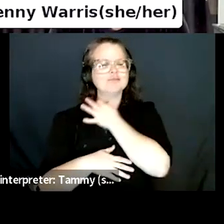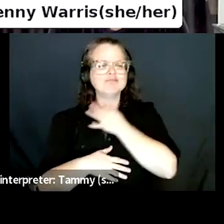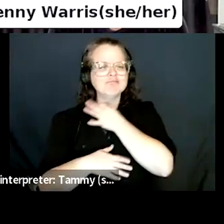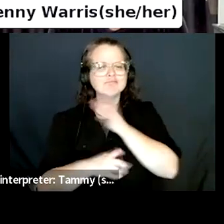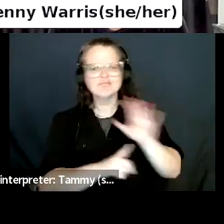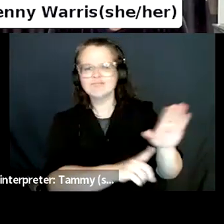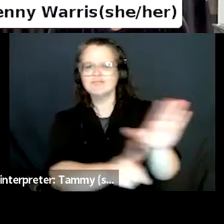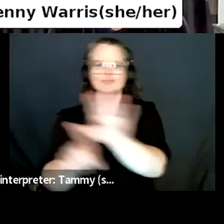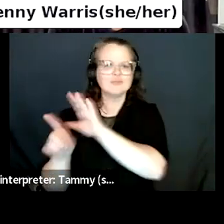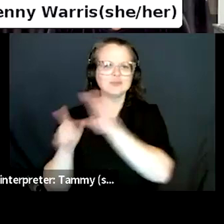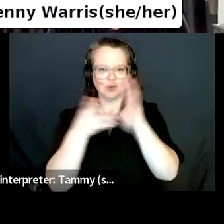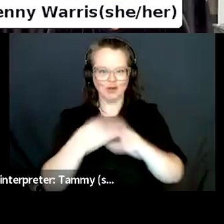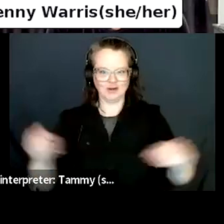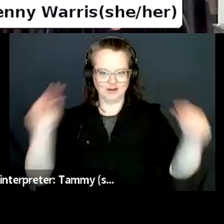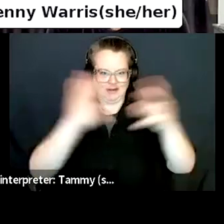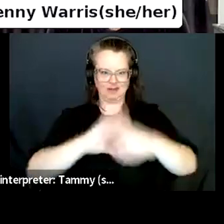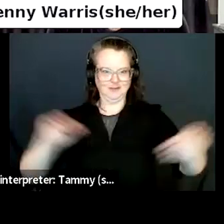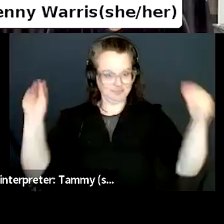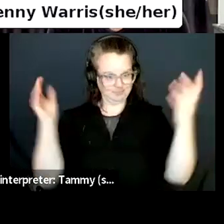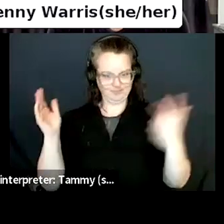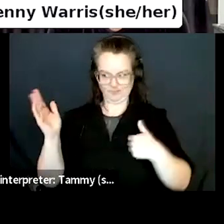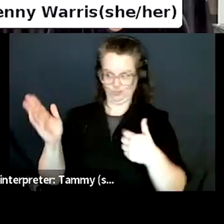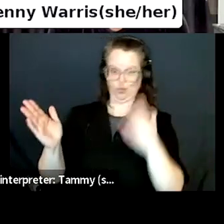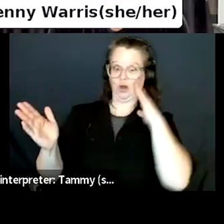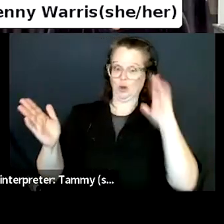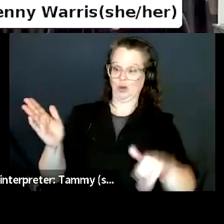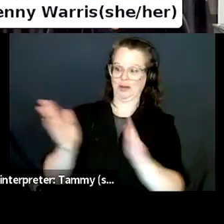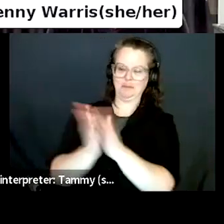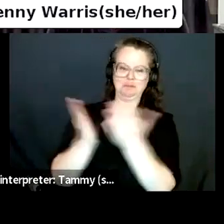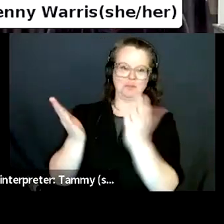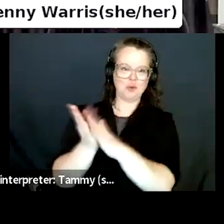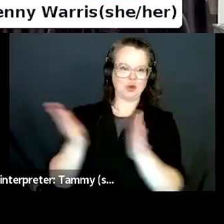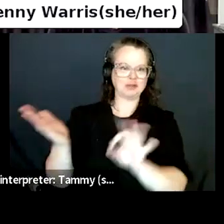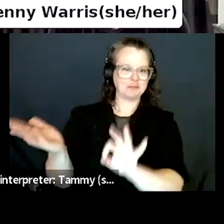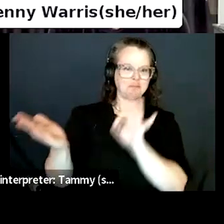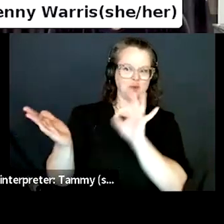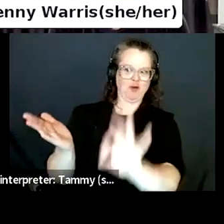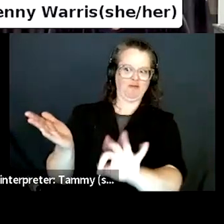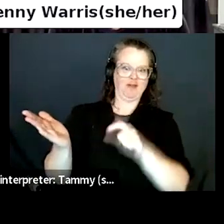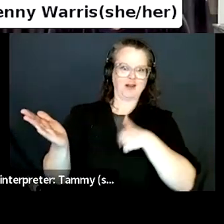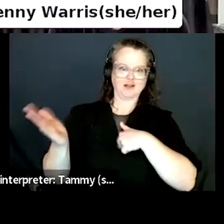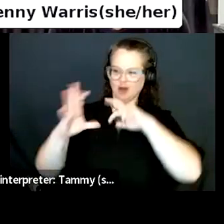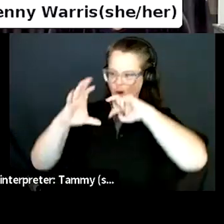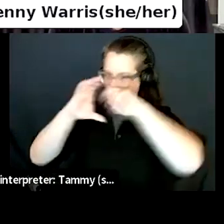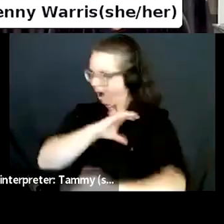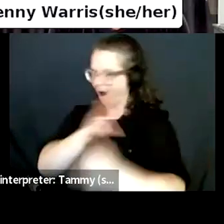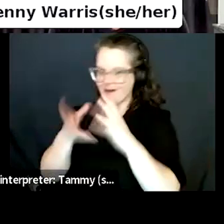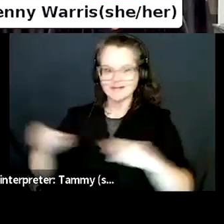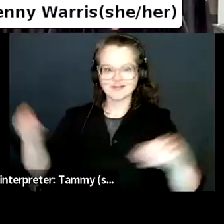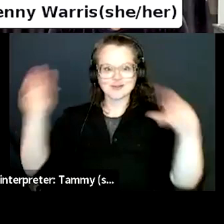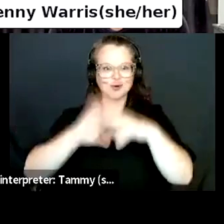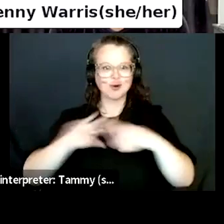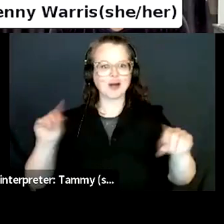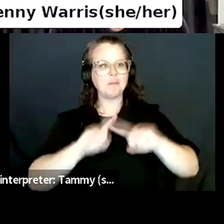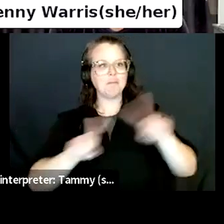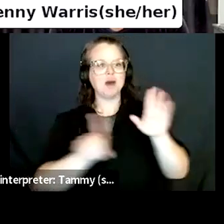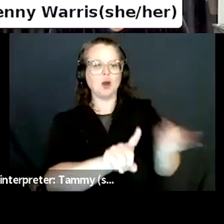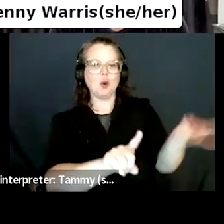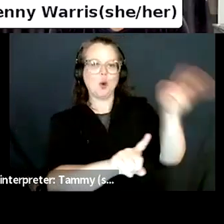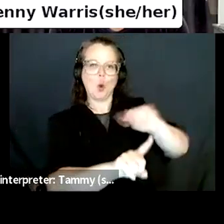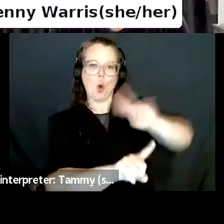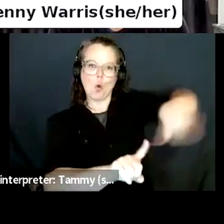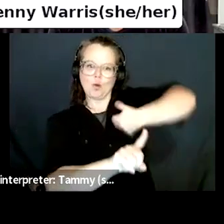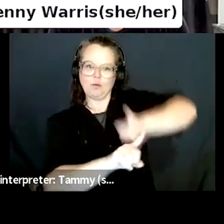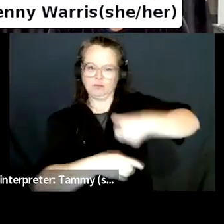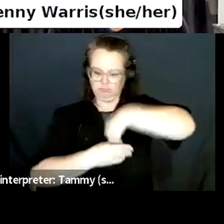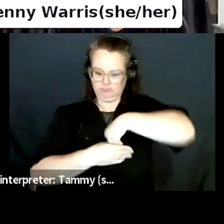bookstores are good at selling stories. Let's hear you tell your story. What inspired you to become an independent bookseller? Were